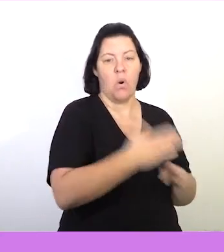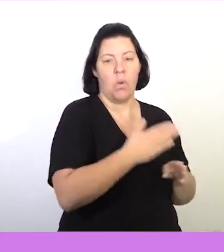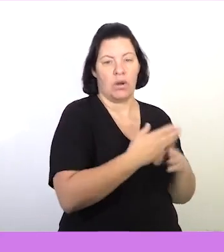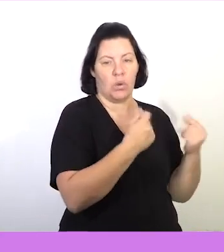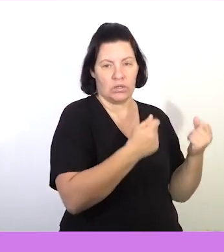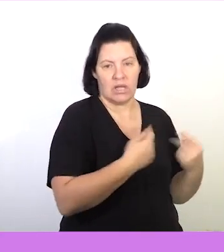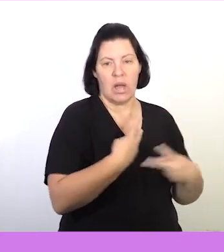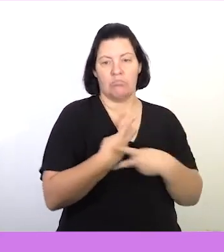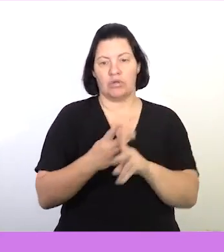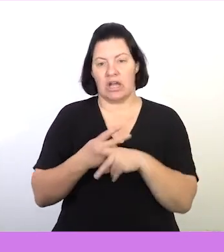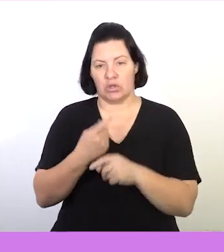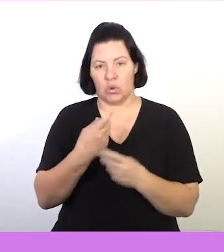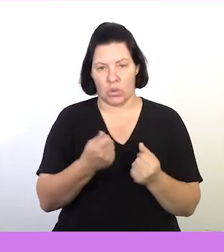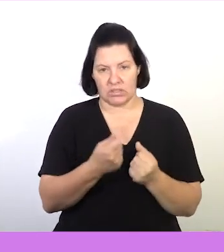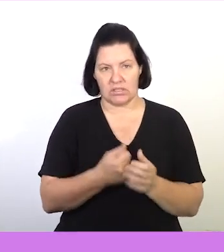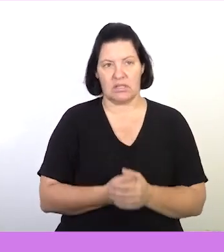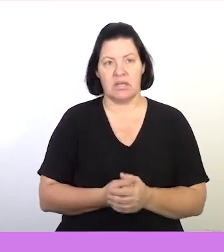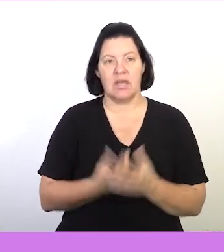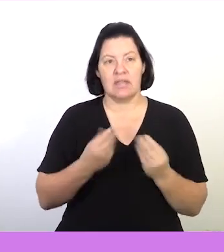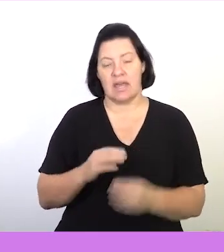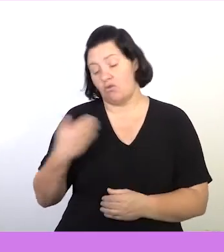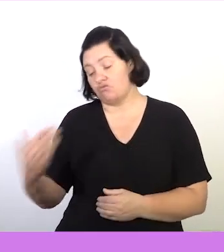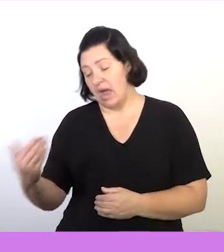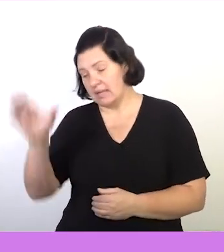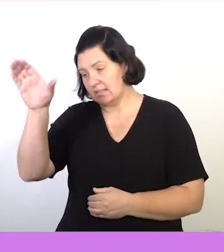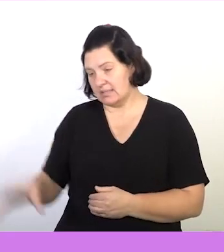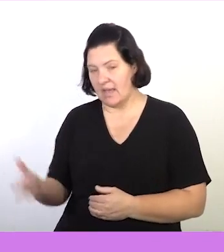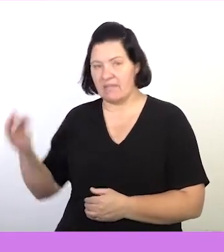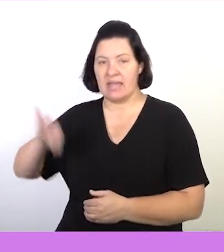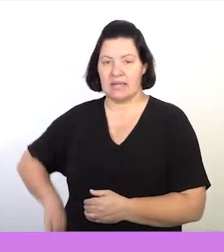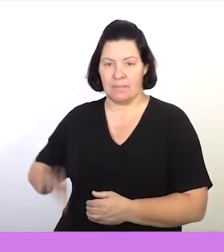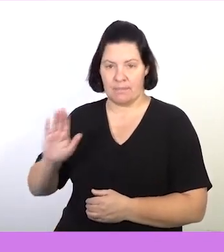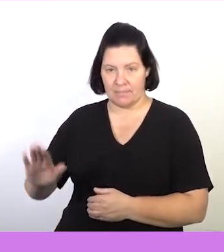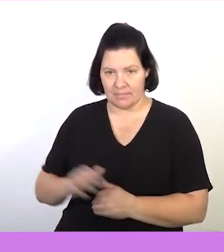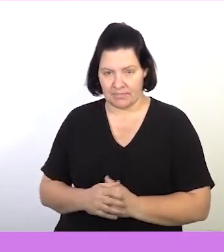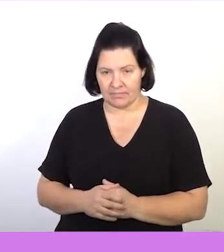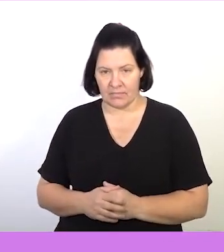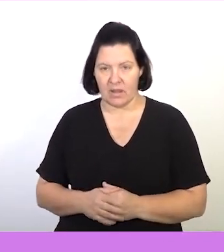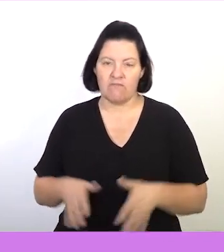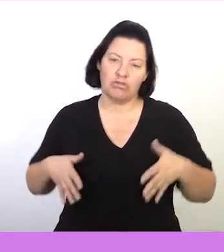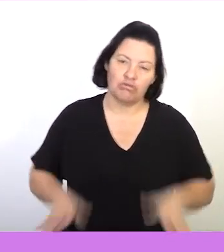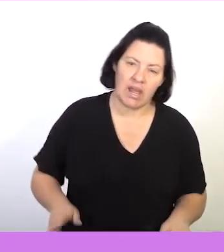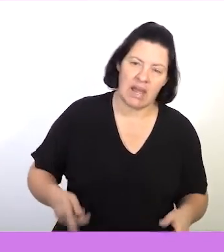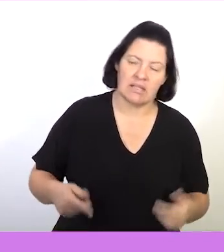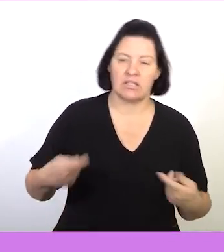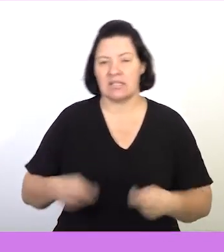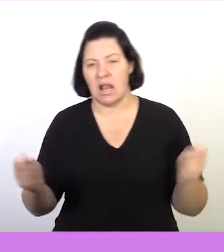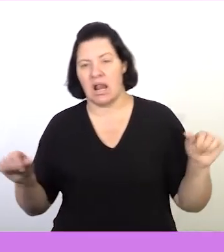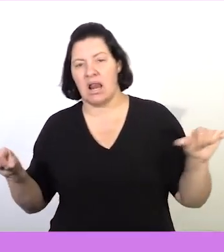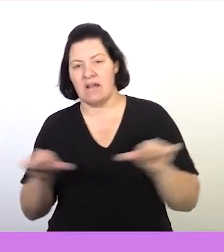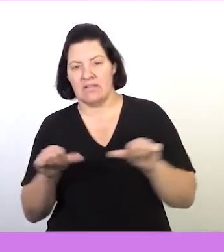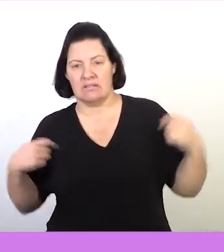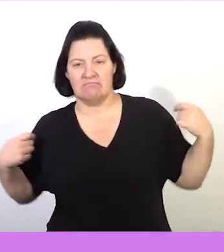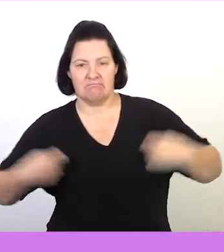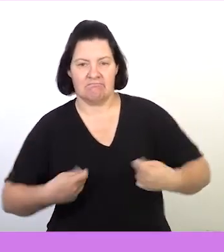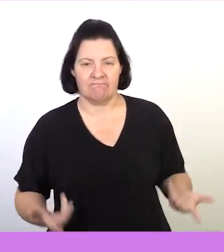cost and then your production cost. Then we have on our right-hand side the income, right, for dresses sold and fittings.